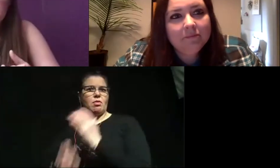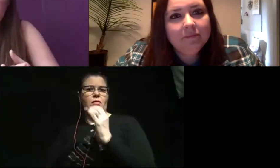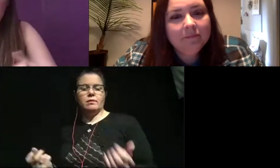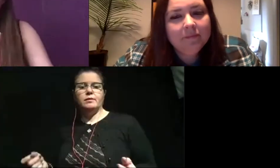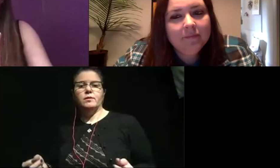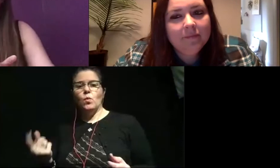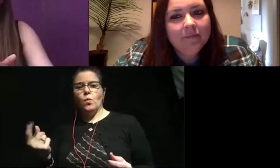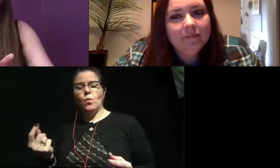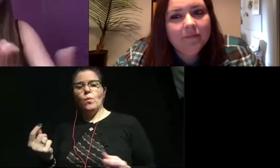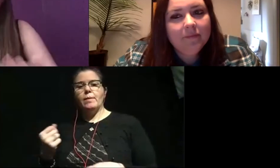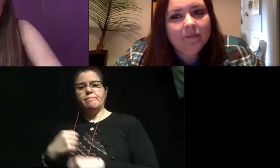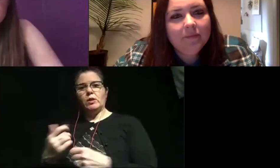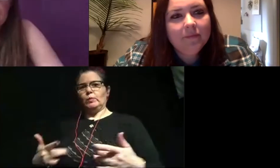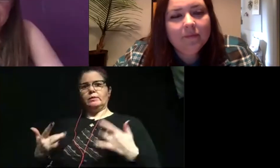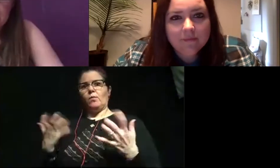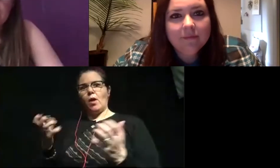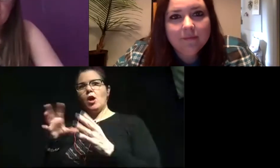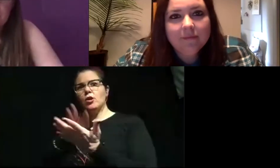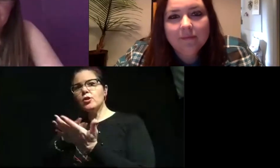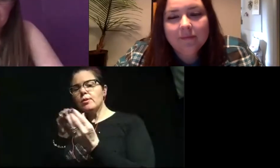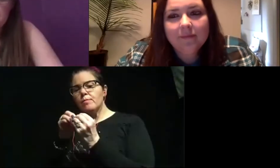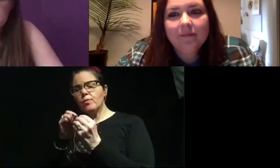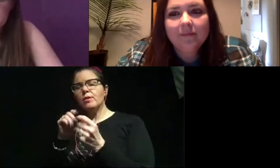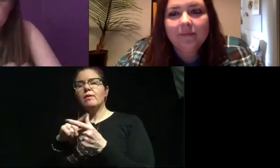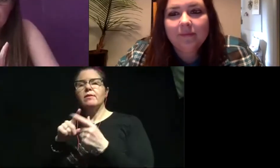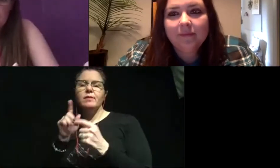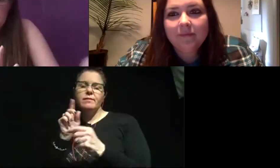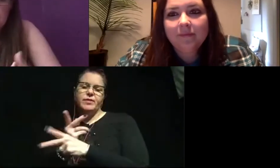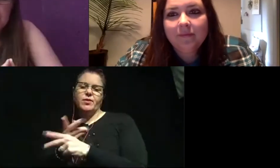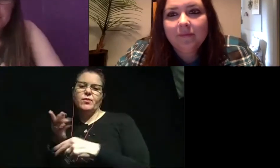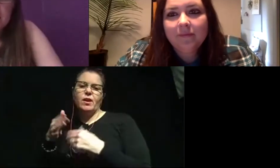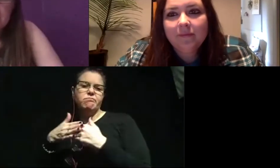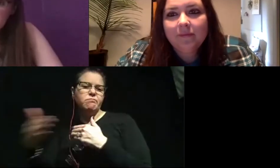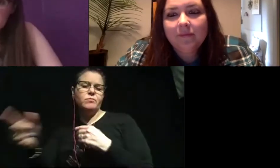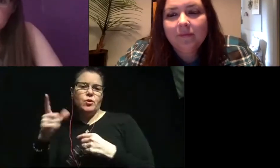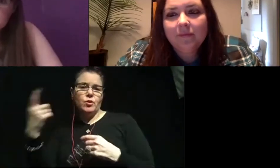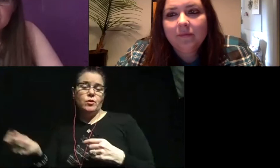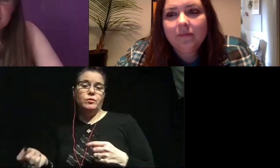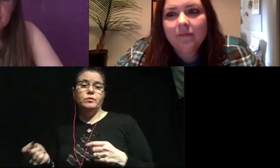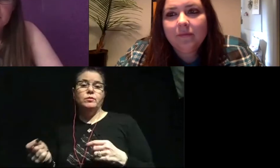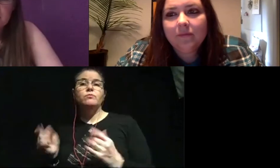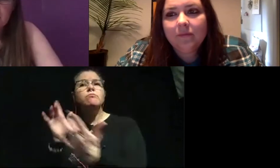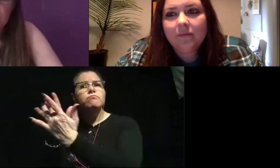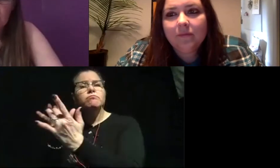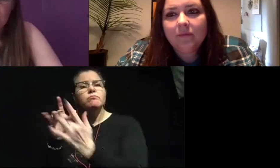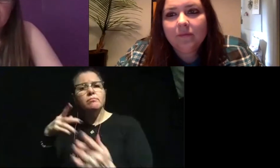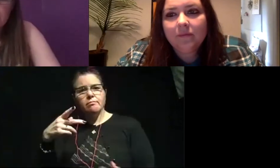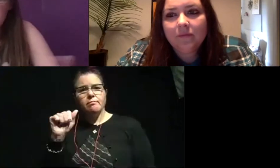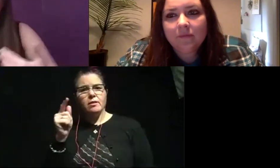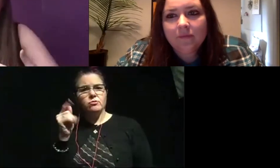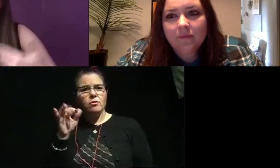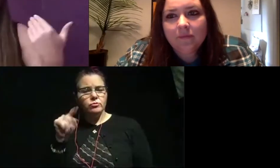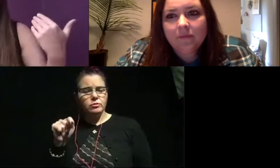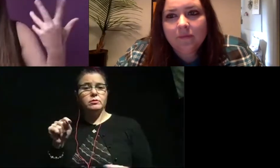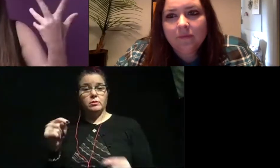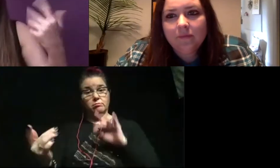makes you really excited to learn more? And then you can start to figure out from there where you might want to go and reach out to a paleontologist. So you can